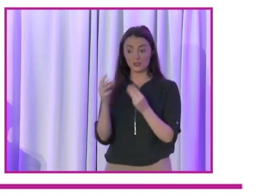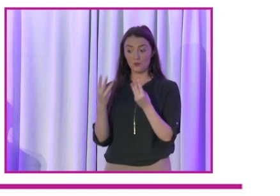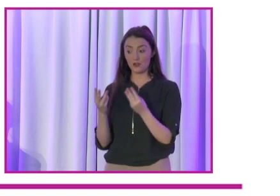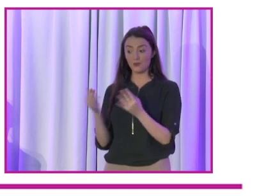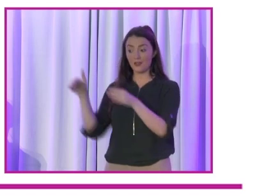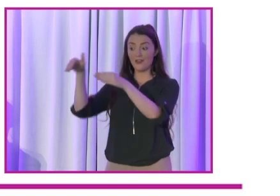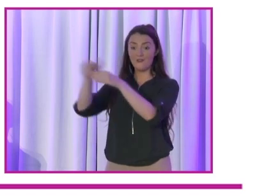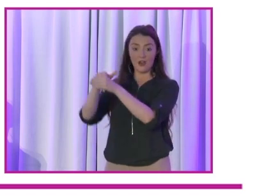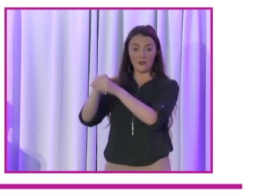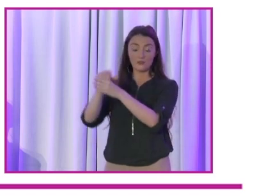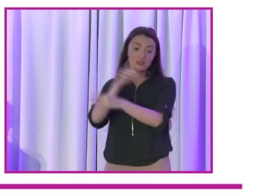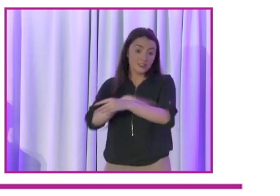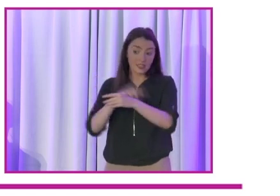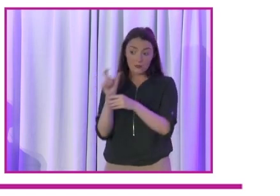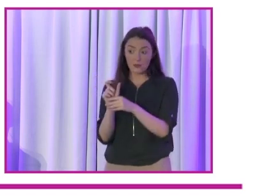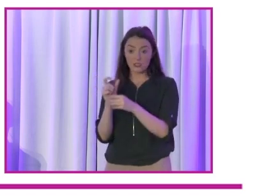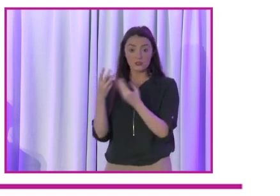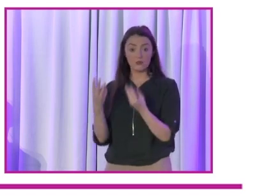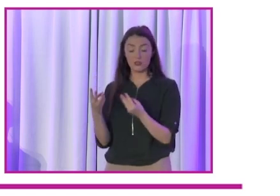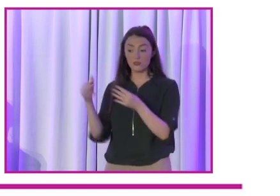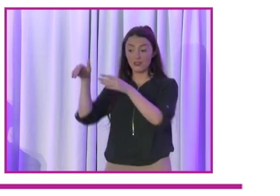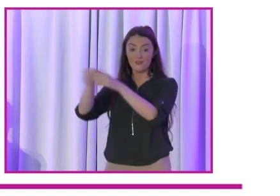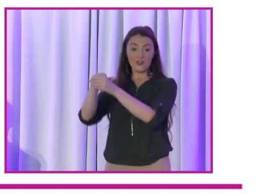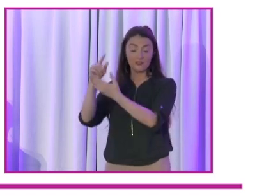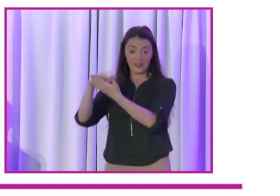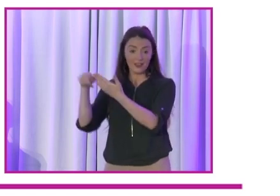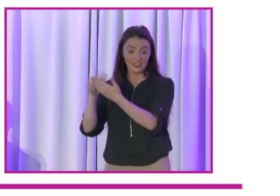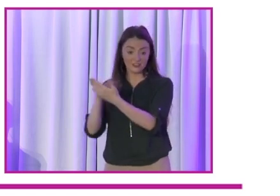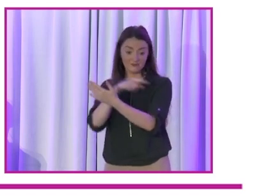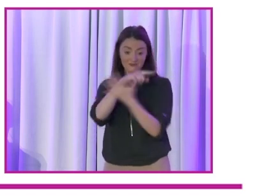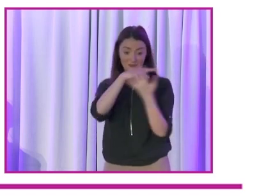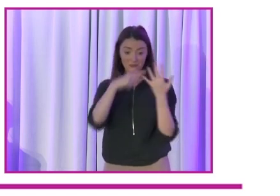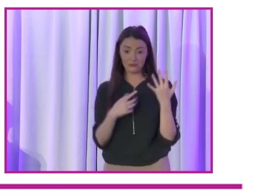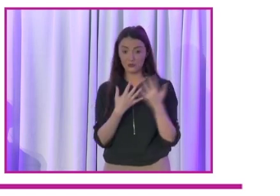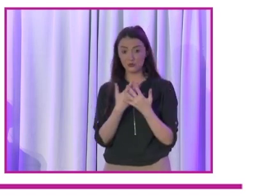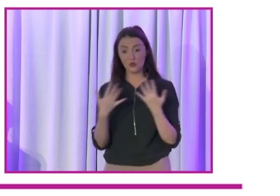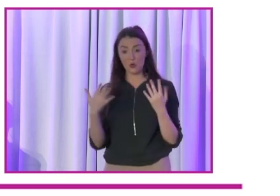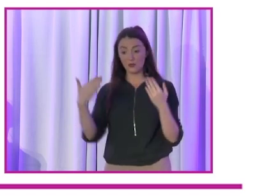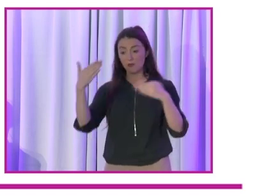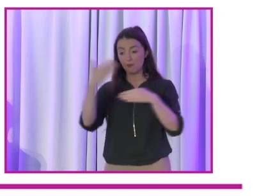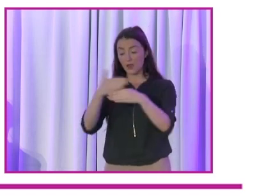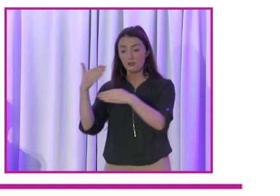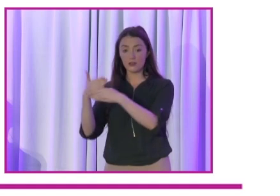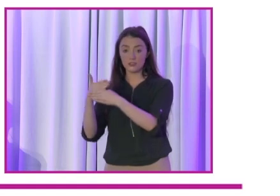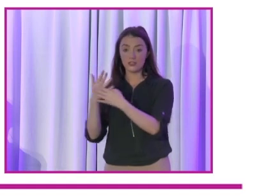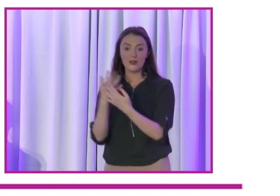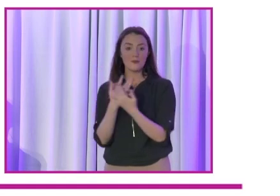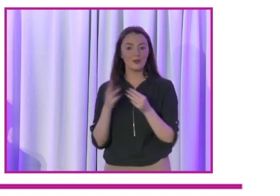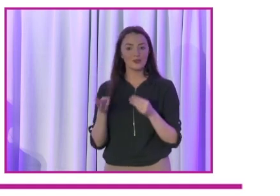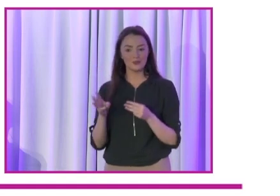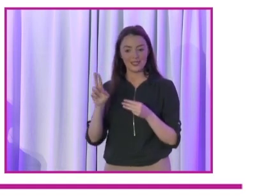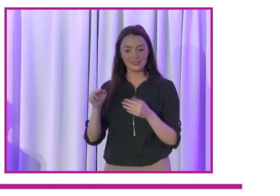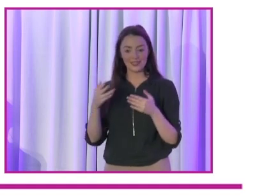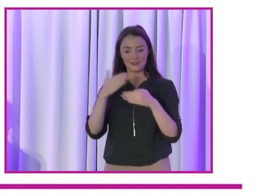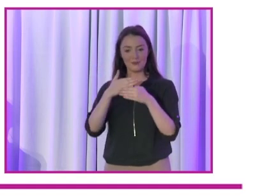a disabled person running for election. However, there are loads of ways to address that, right?